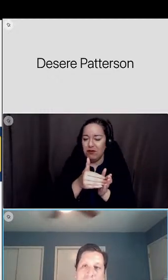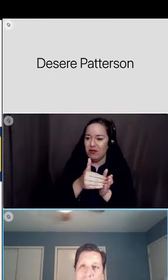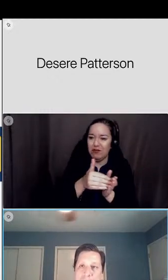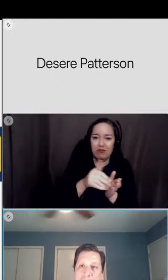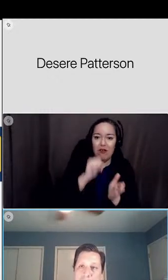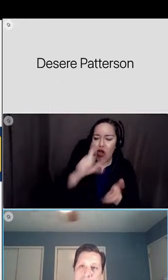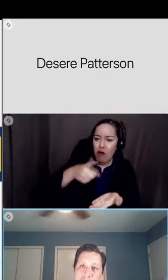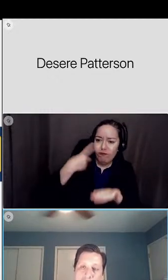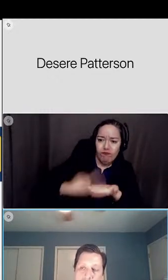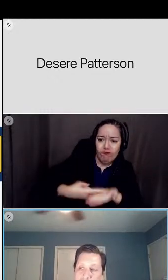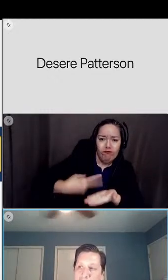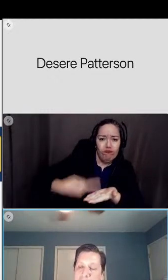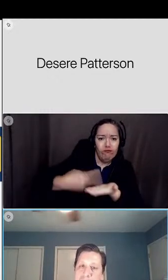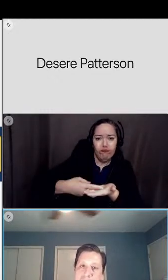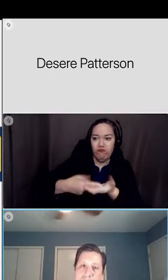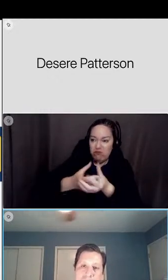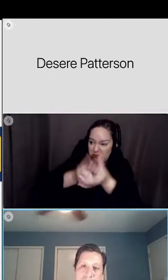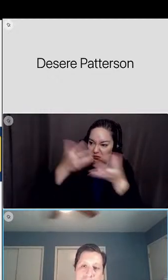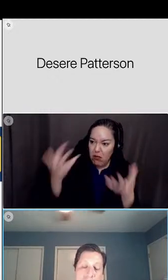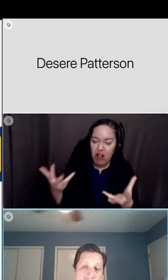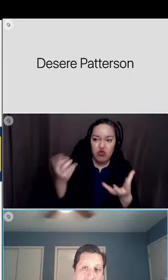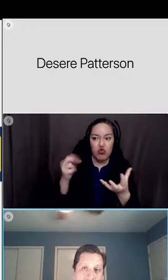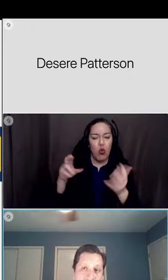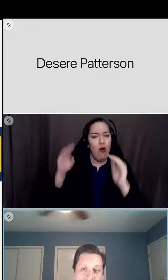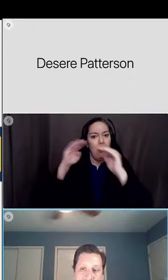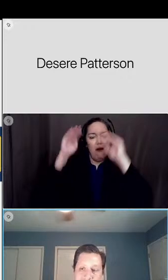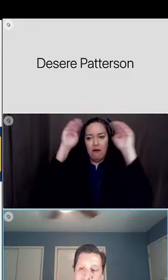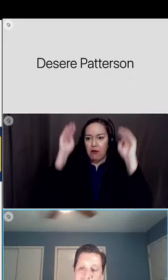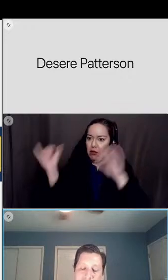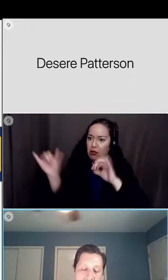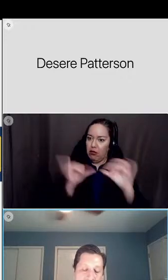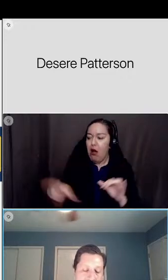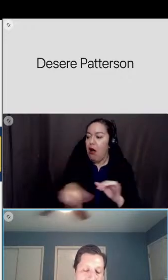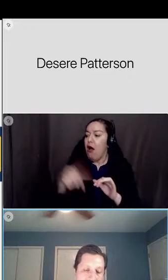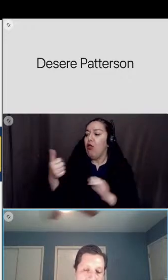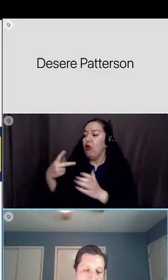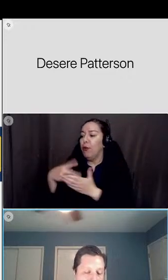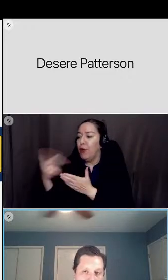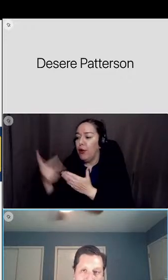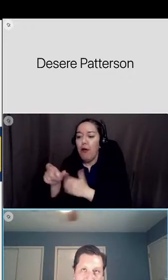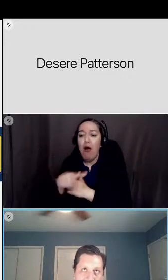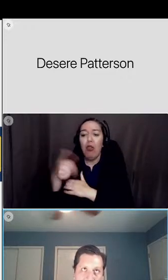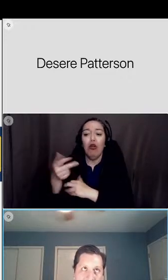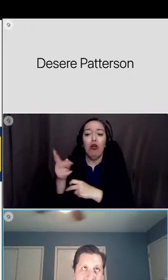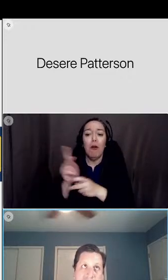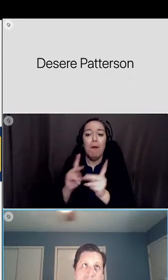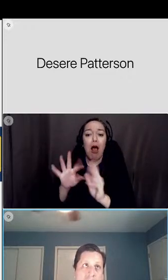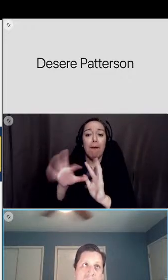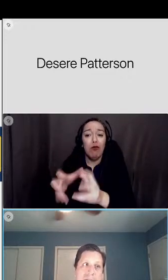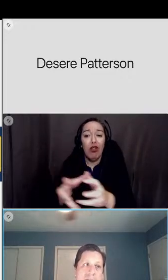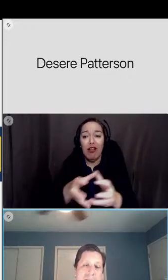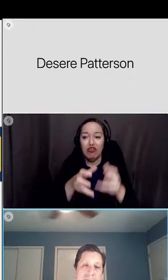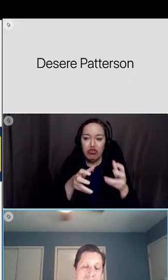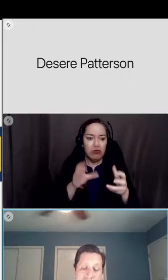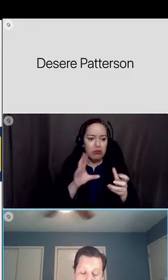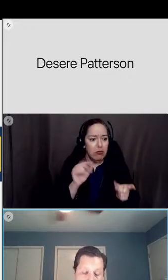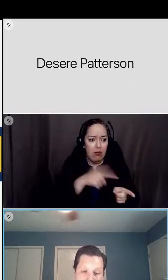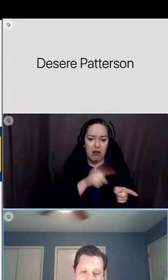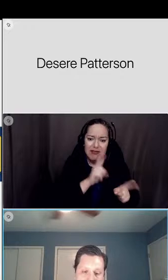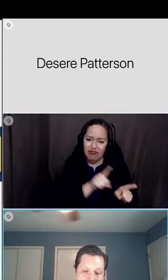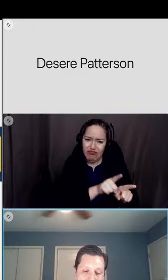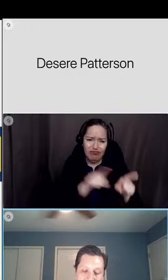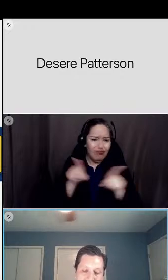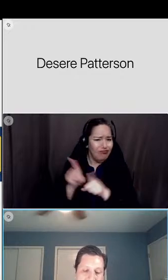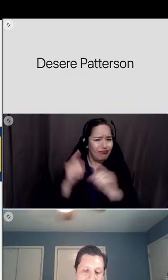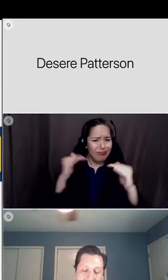we talk about many of the other programs and other populations but it is as important just